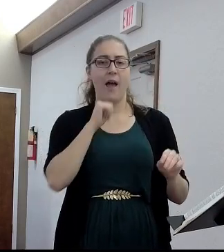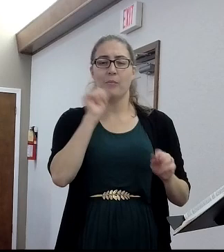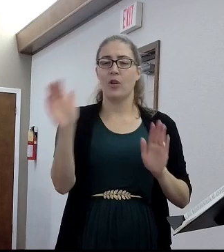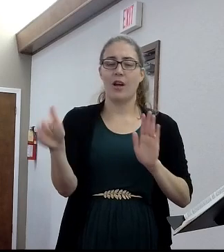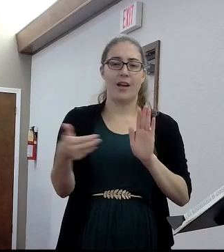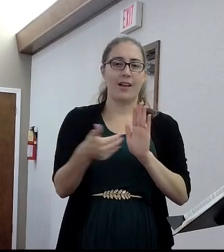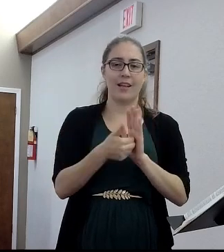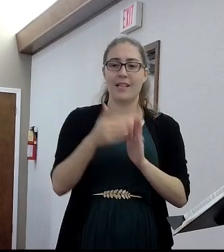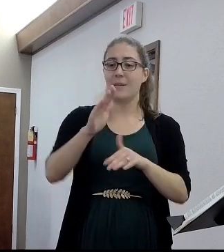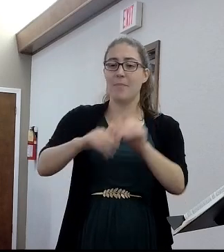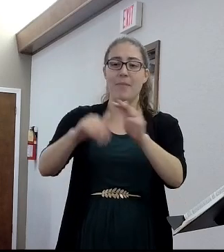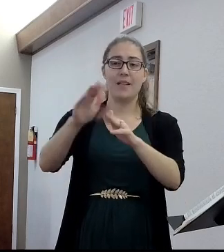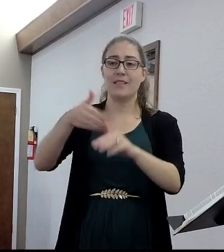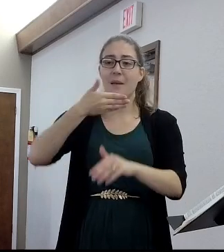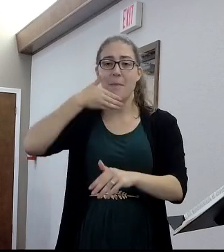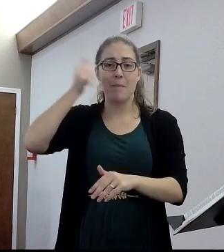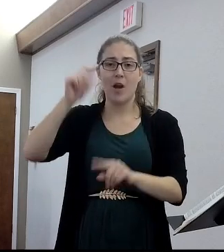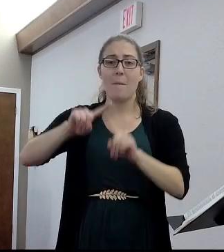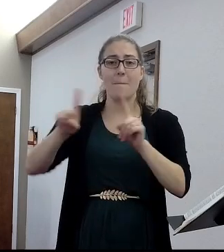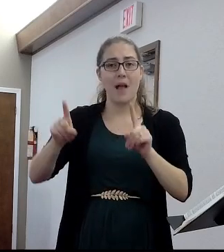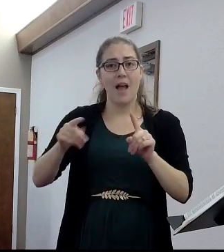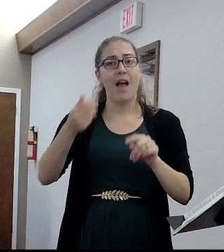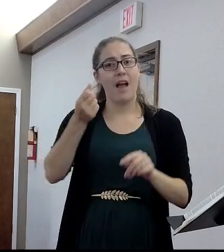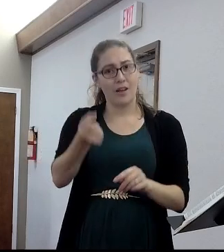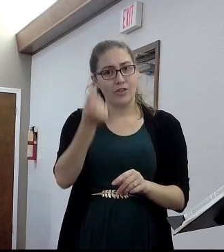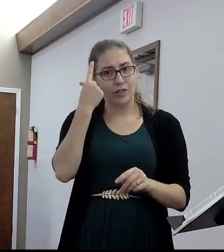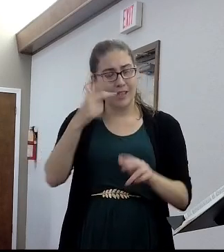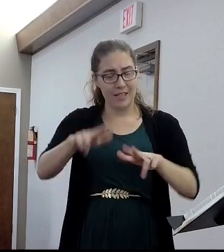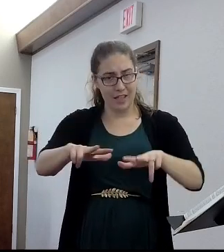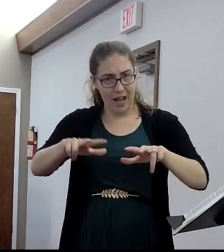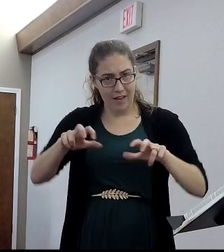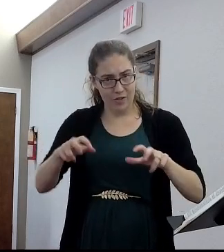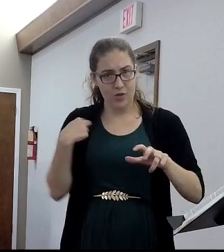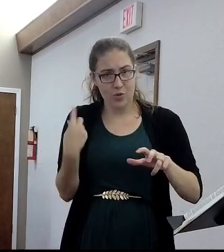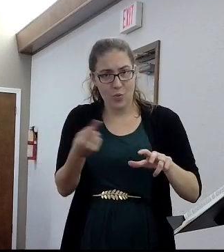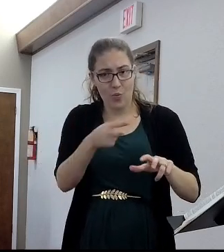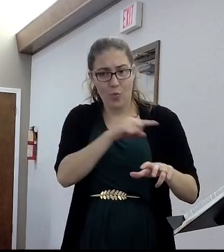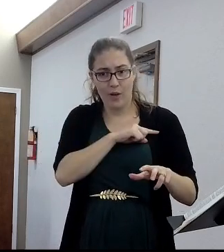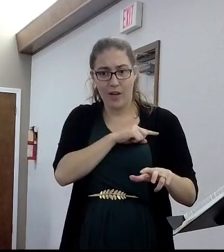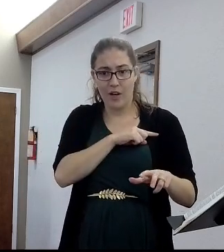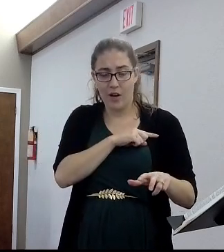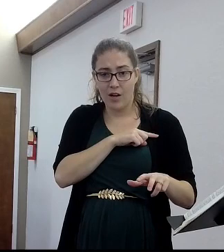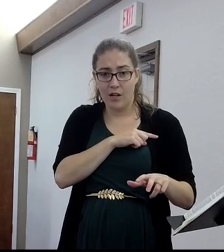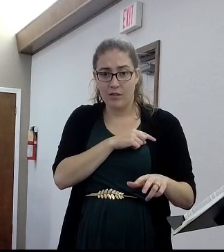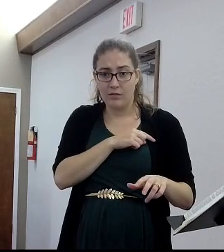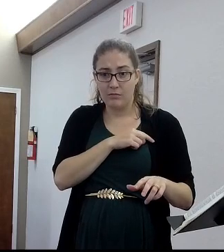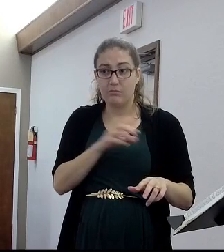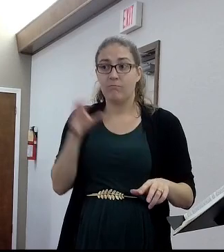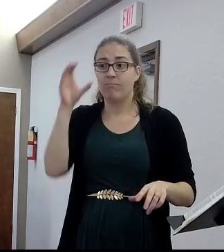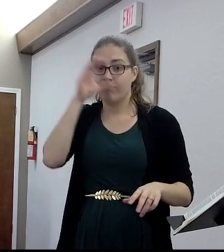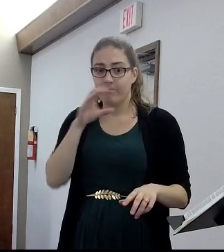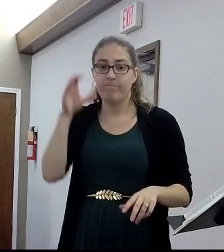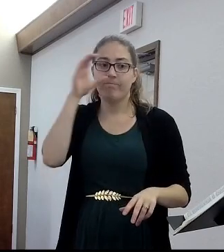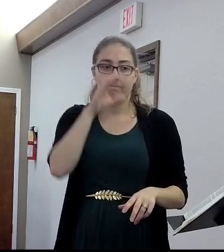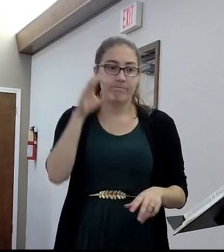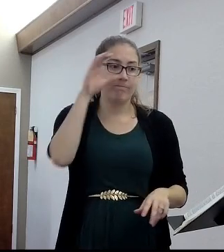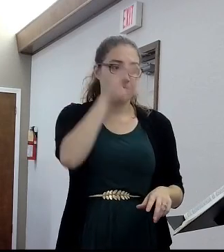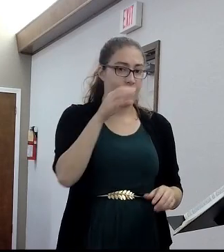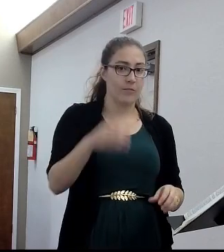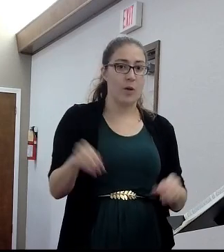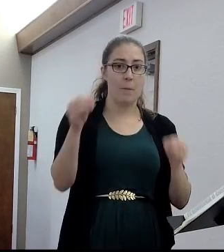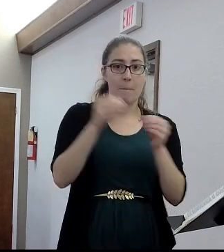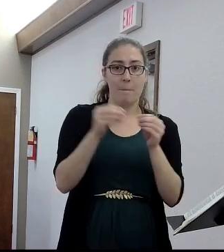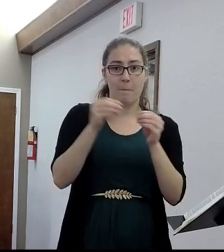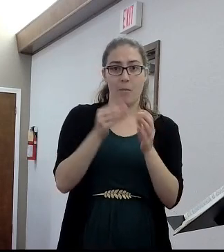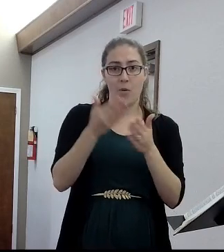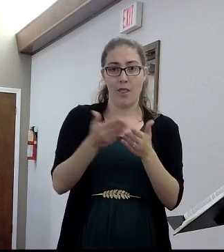better, but when it comes to covetousness, what happens is when we're constantly searching those things and we're trying to